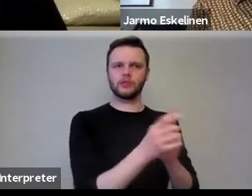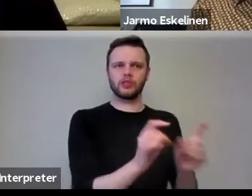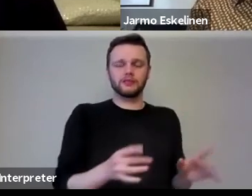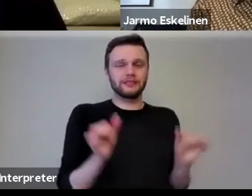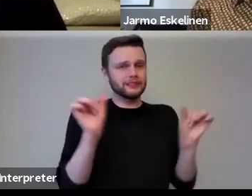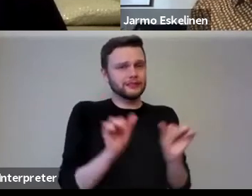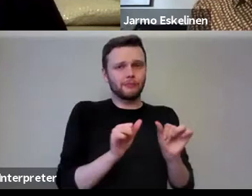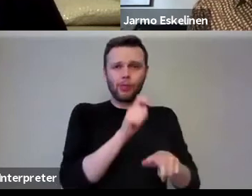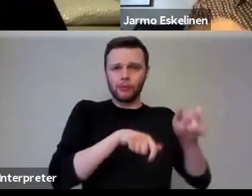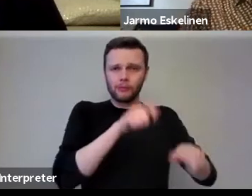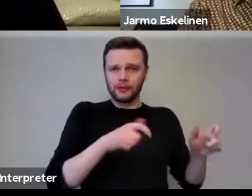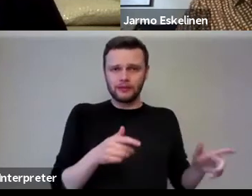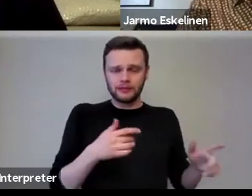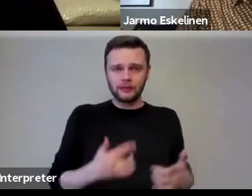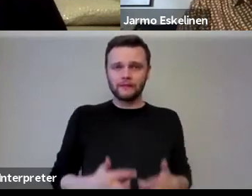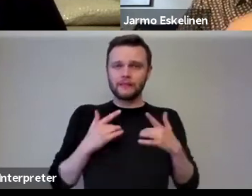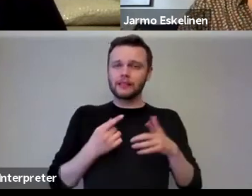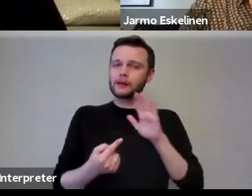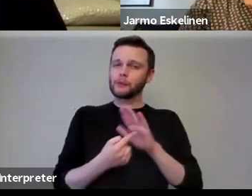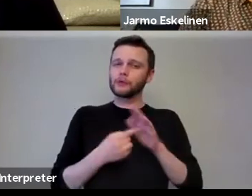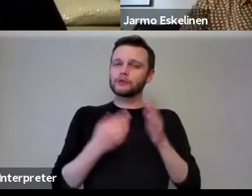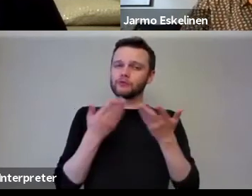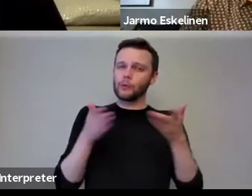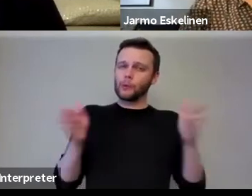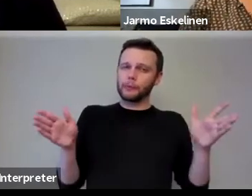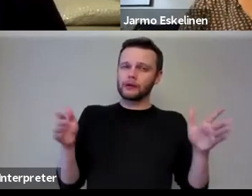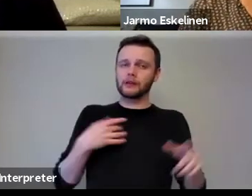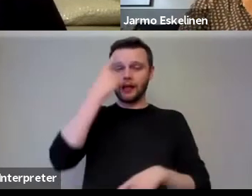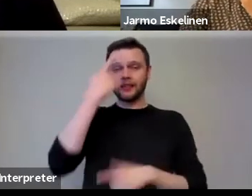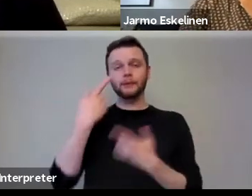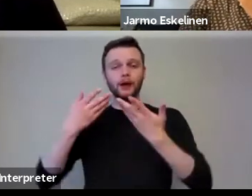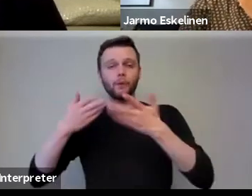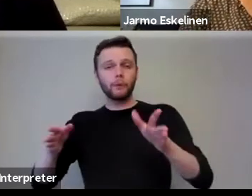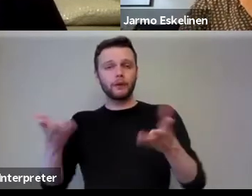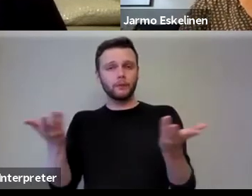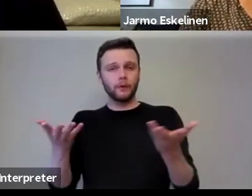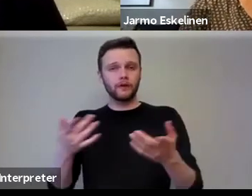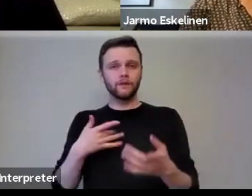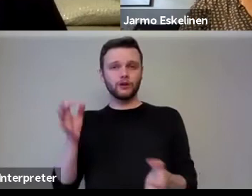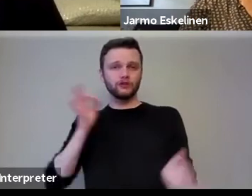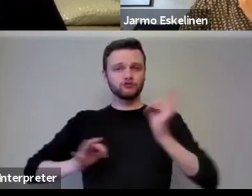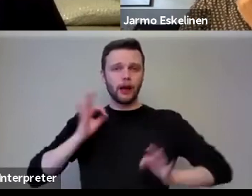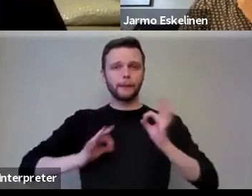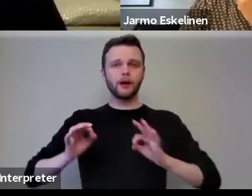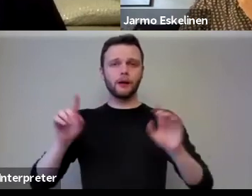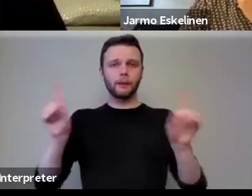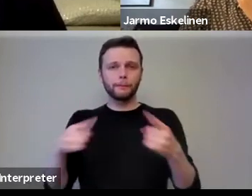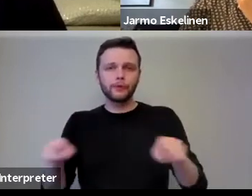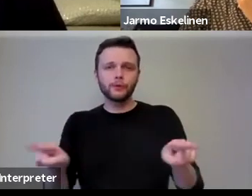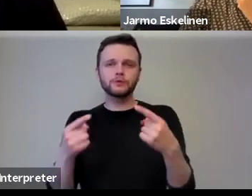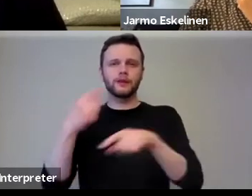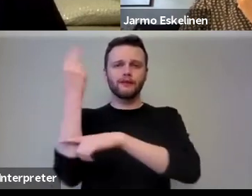So I think it's important to really open up. And I think where we can open up again is drama, music, some of the arts,